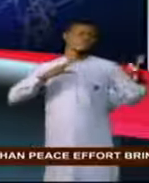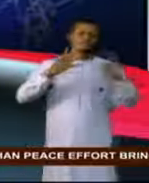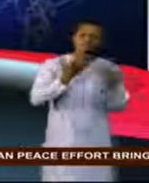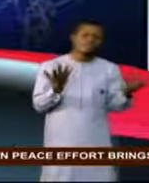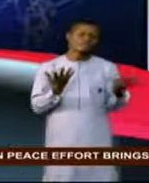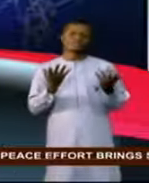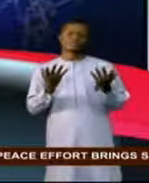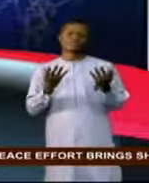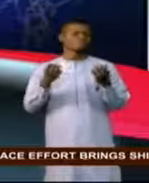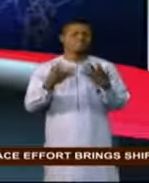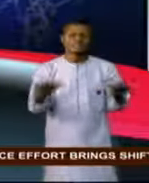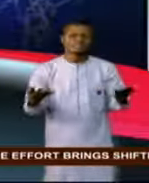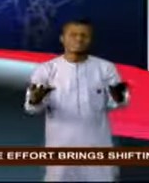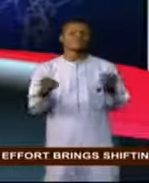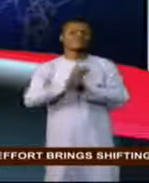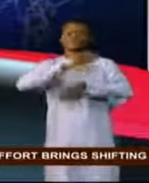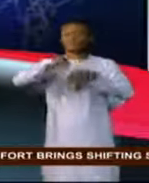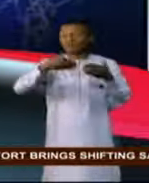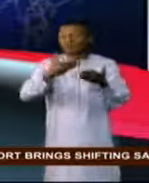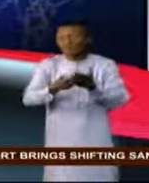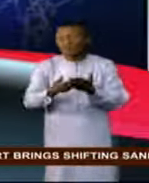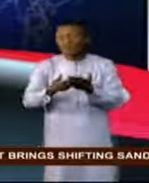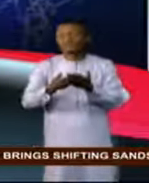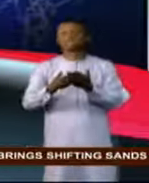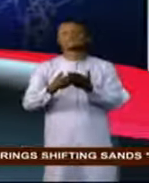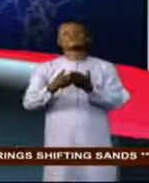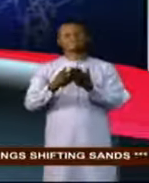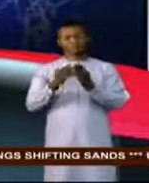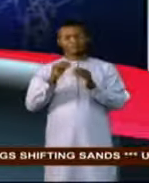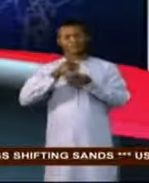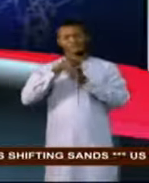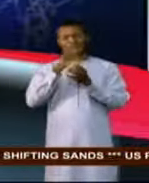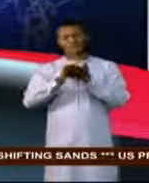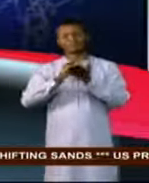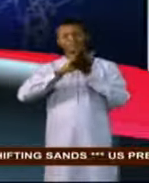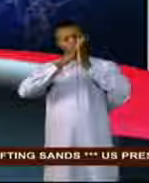But in all of these, EINEC was at the center to ensure peace.